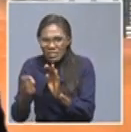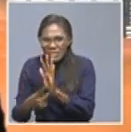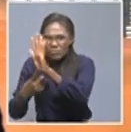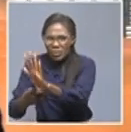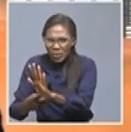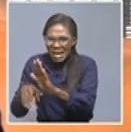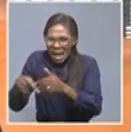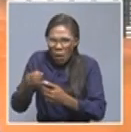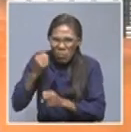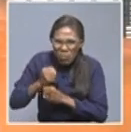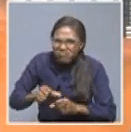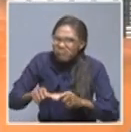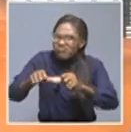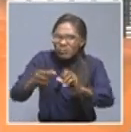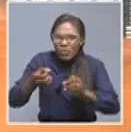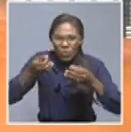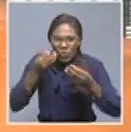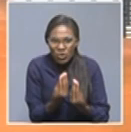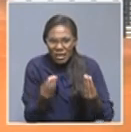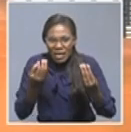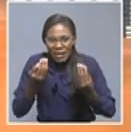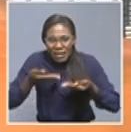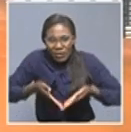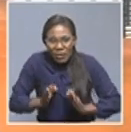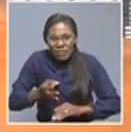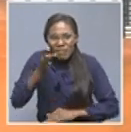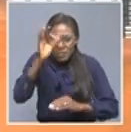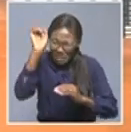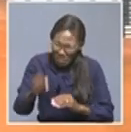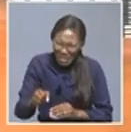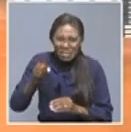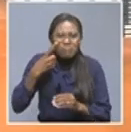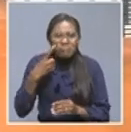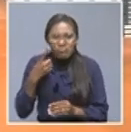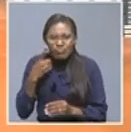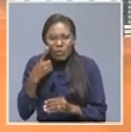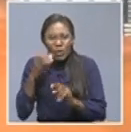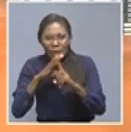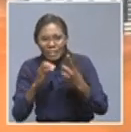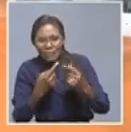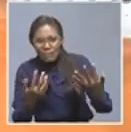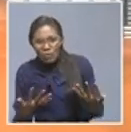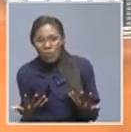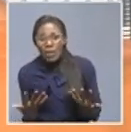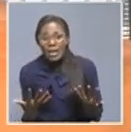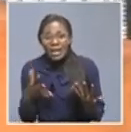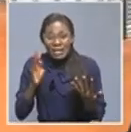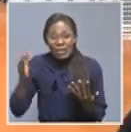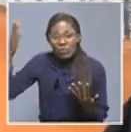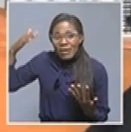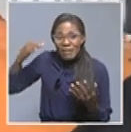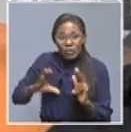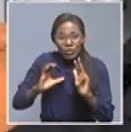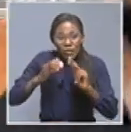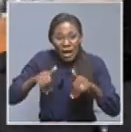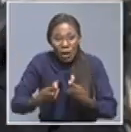preserved for the future generations to come to realize their roots and also the the way they should behave in the society.